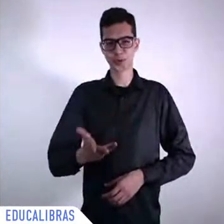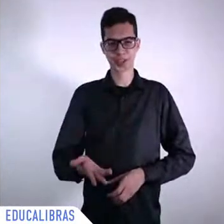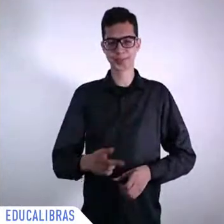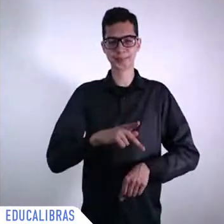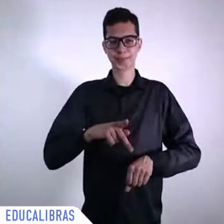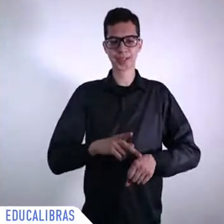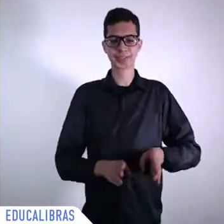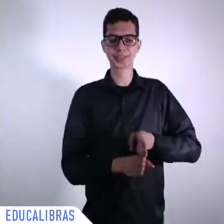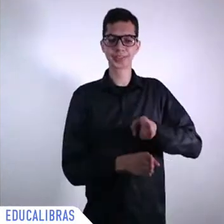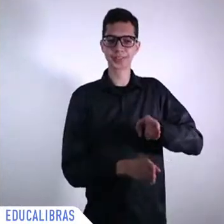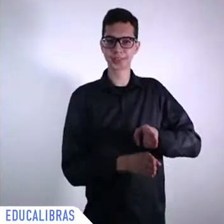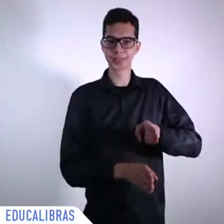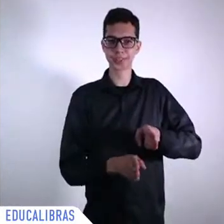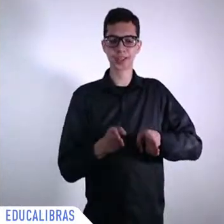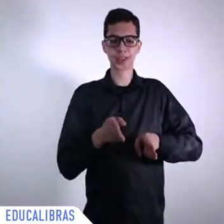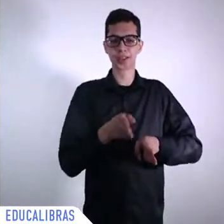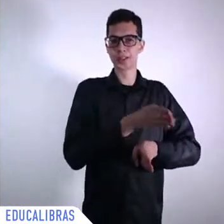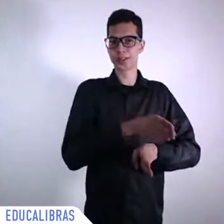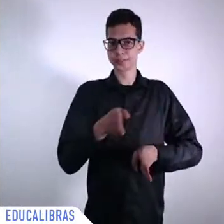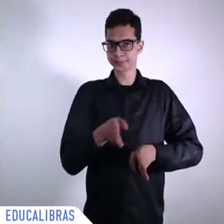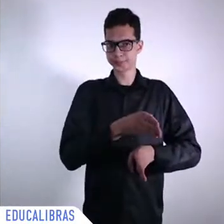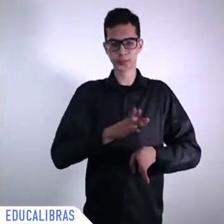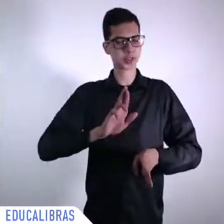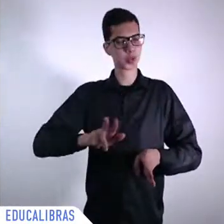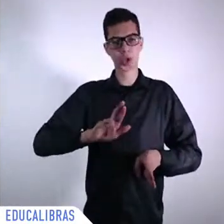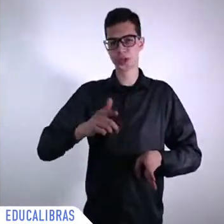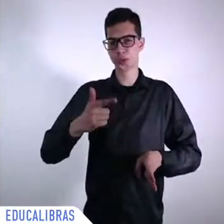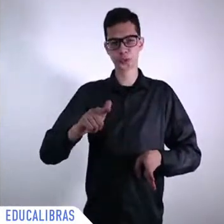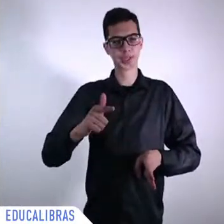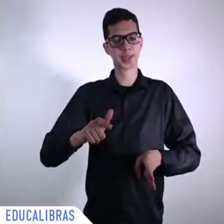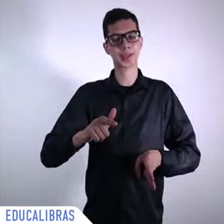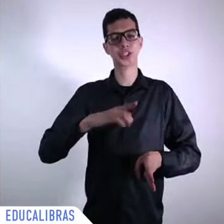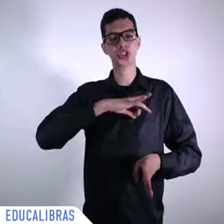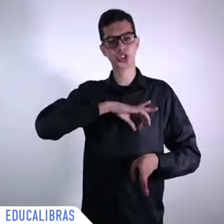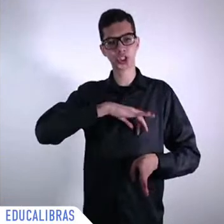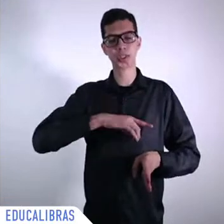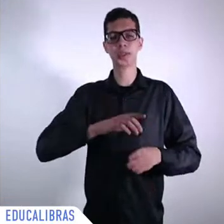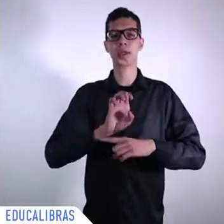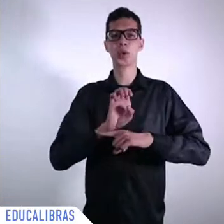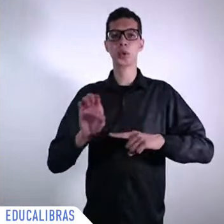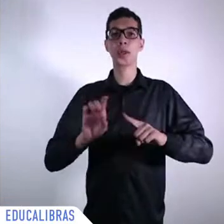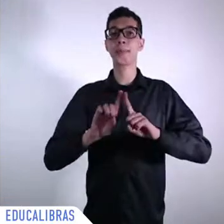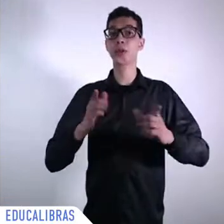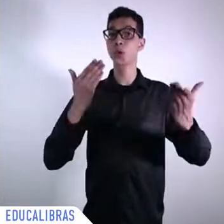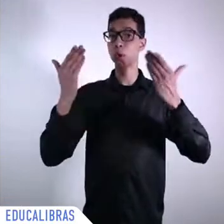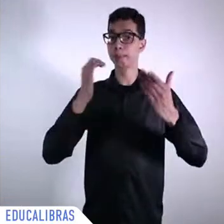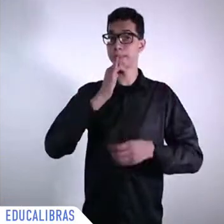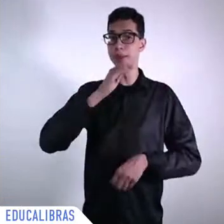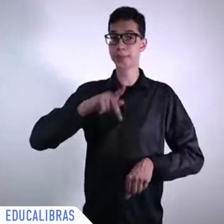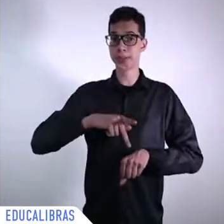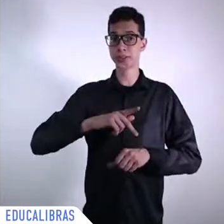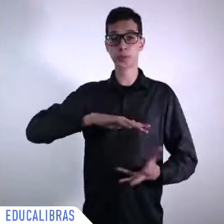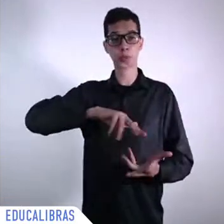Europe you know what I'm talking about I don't know of any other country that has 10